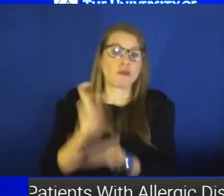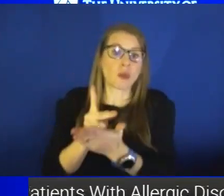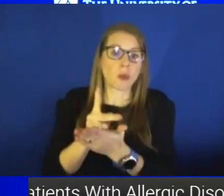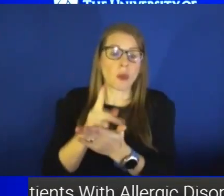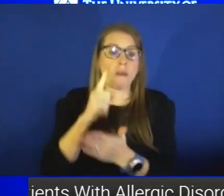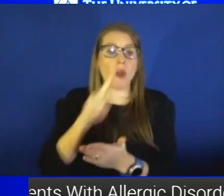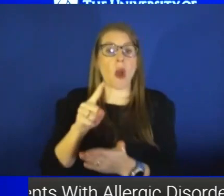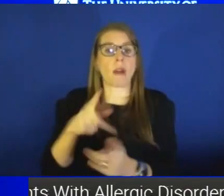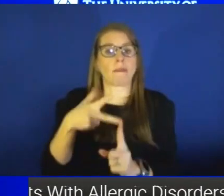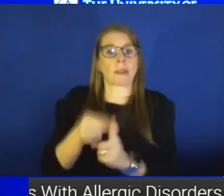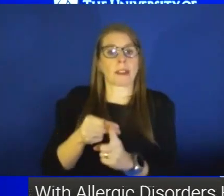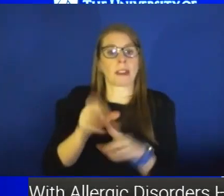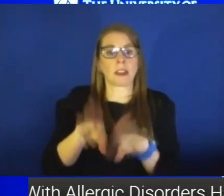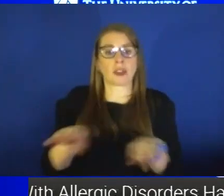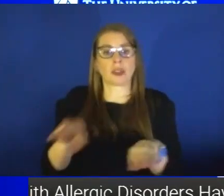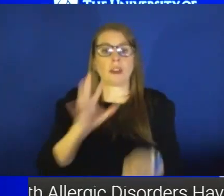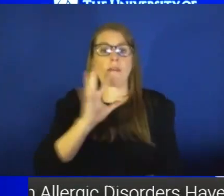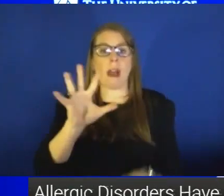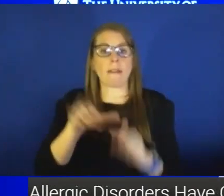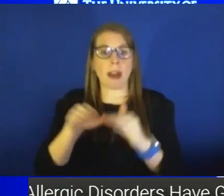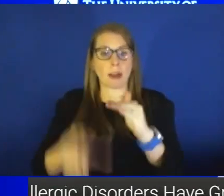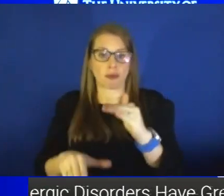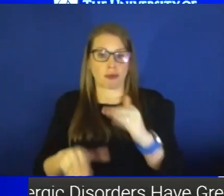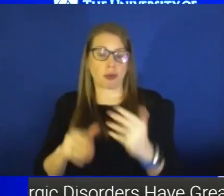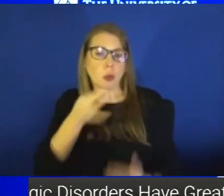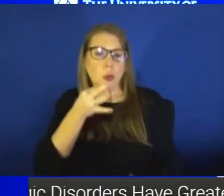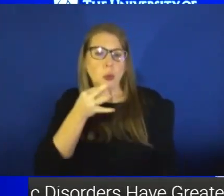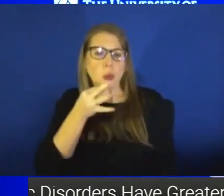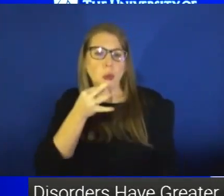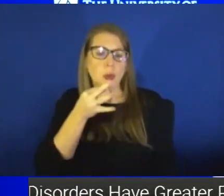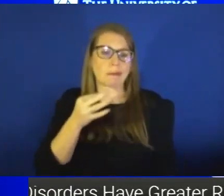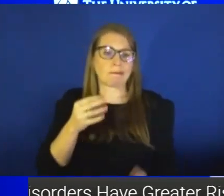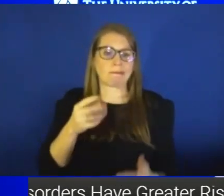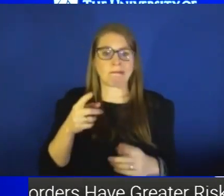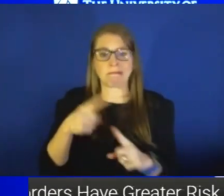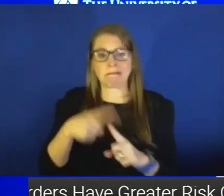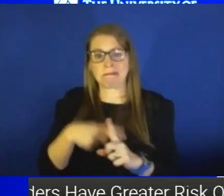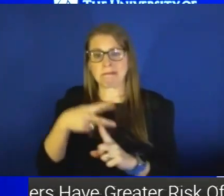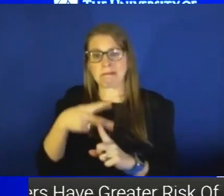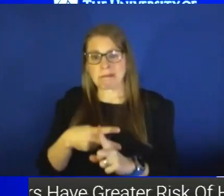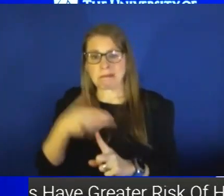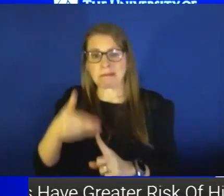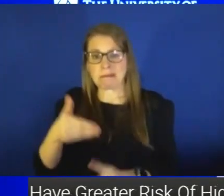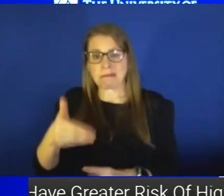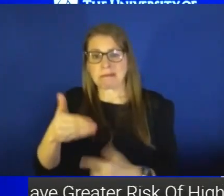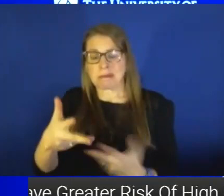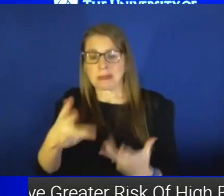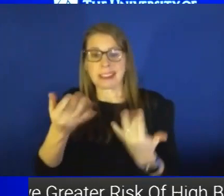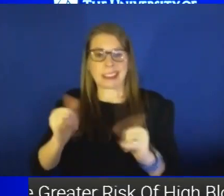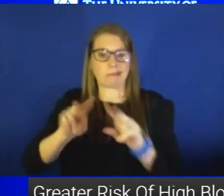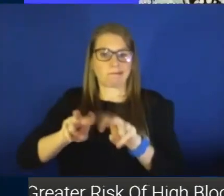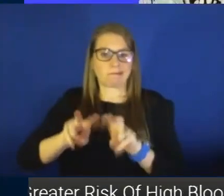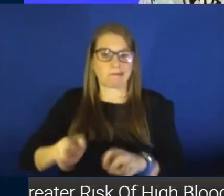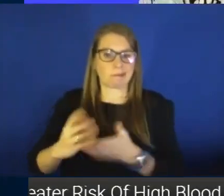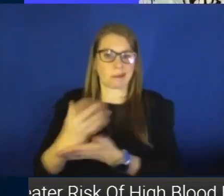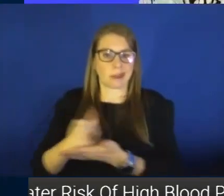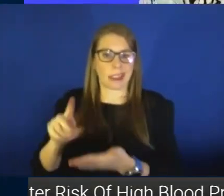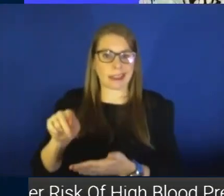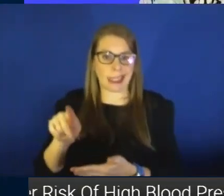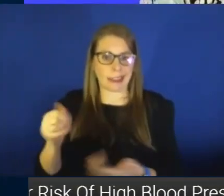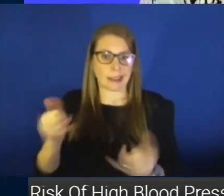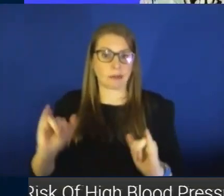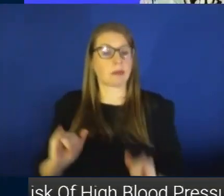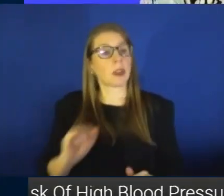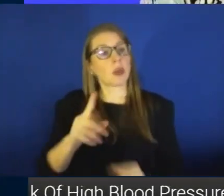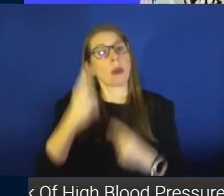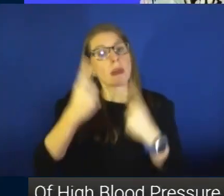for children 5 and under fairly soon, maybe within the next few months. Again, they're still analyzing and collecting all that data. All What are your thoughts on